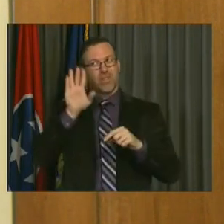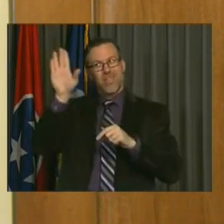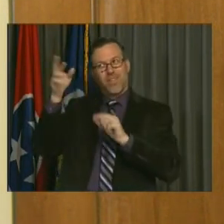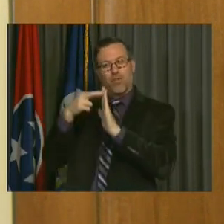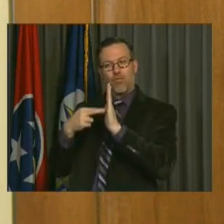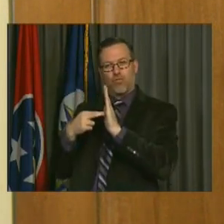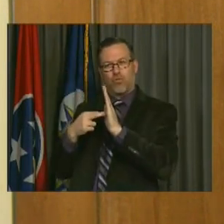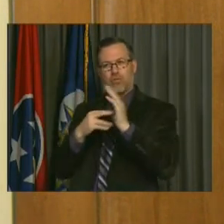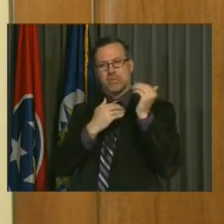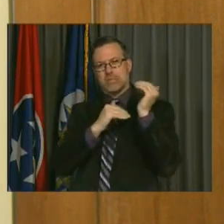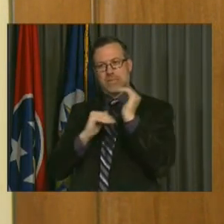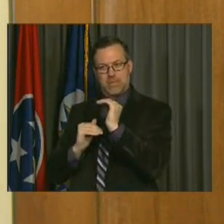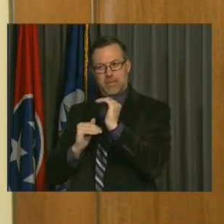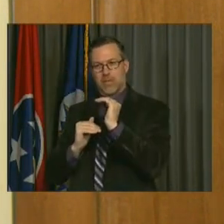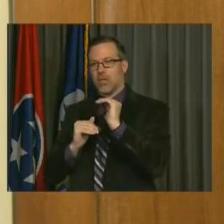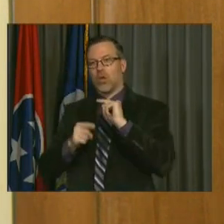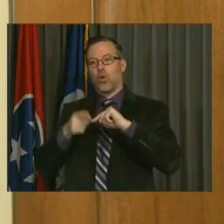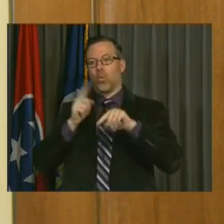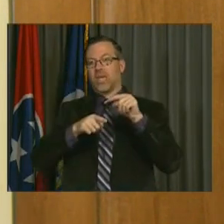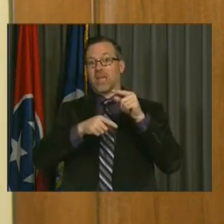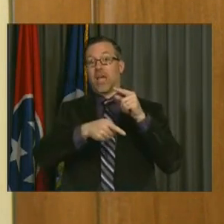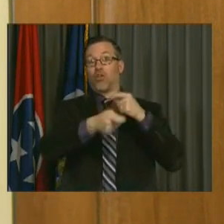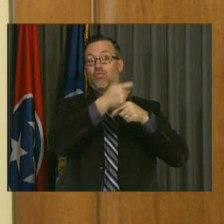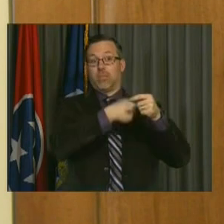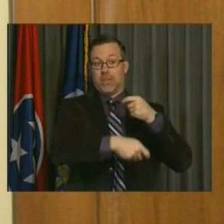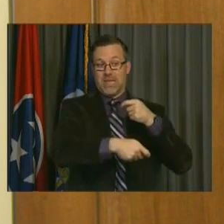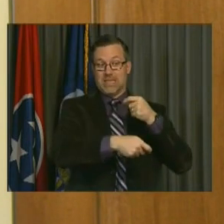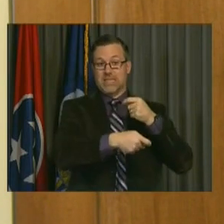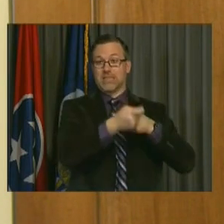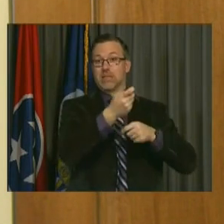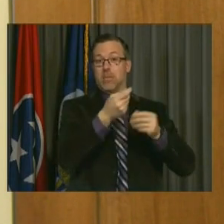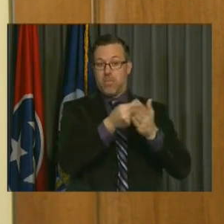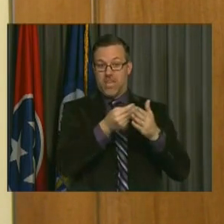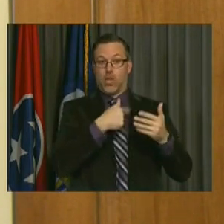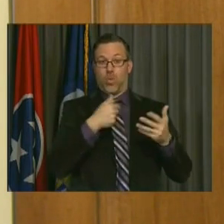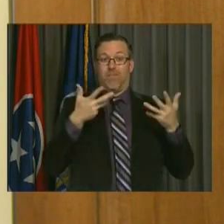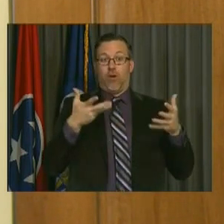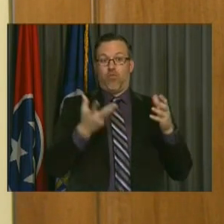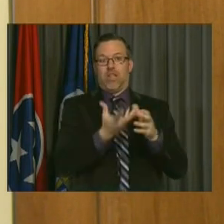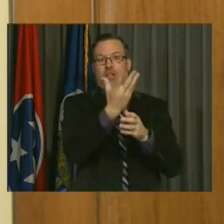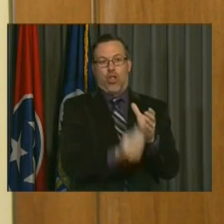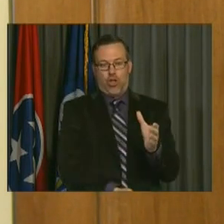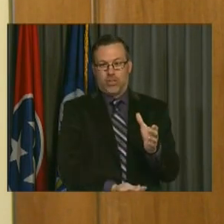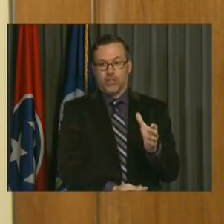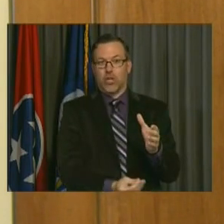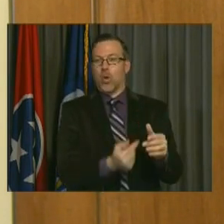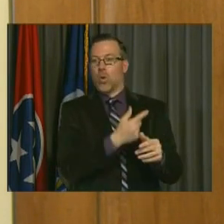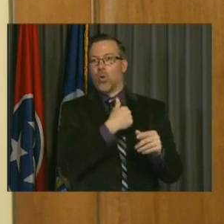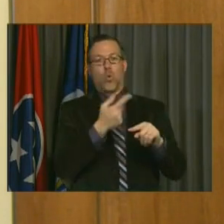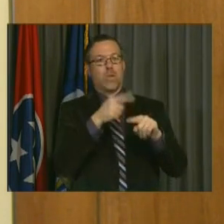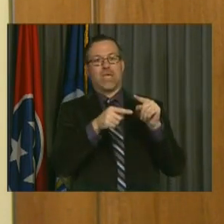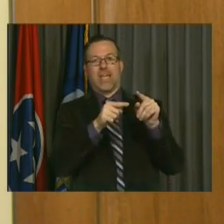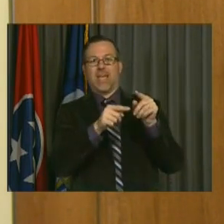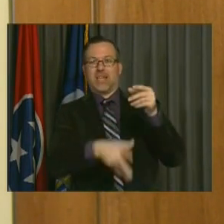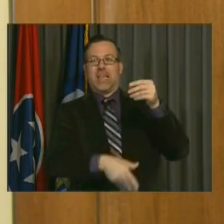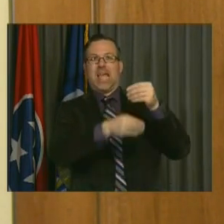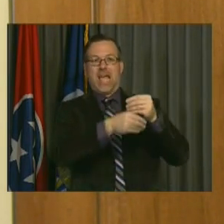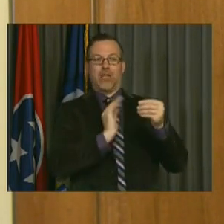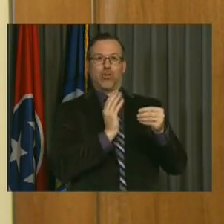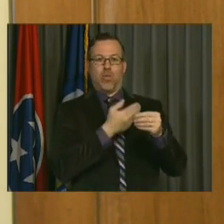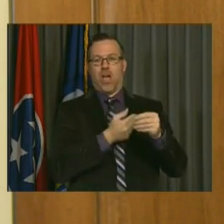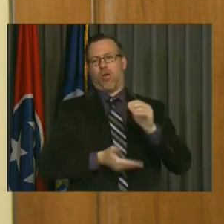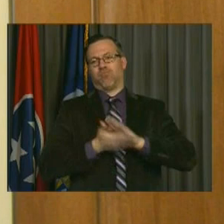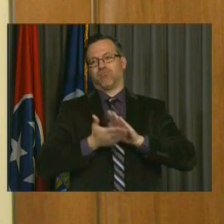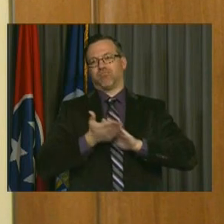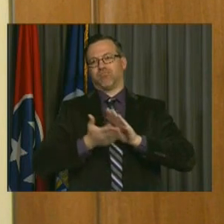prohibited the replacement of lost revenues that I described. So by definition, we can't use that in a normal course for operations. And